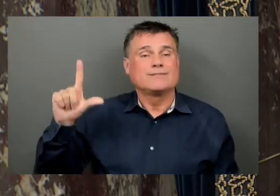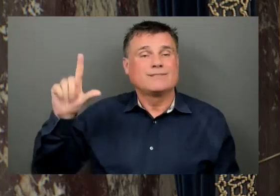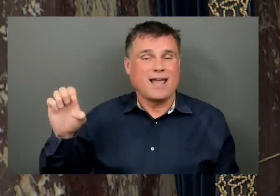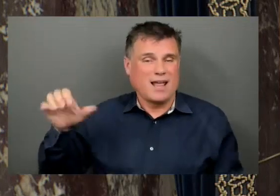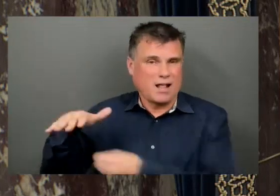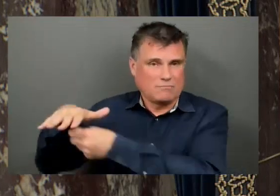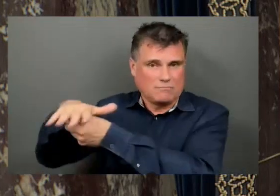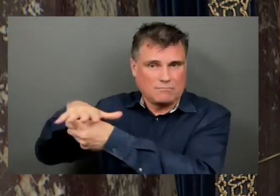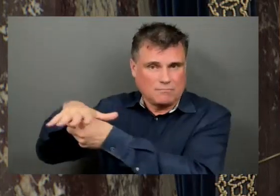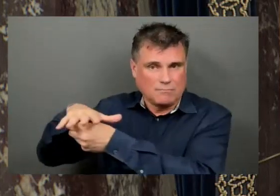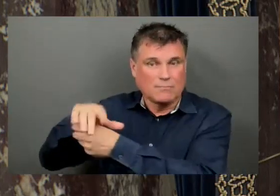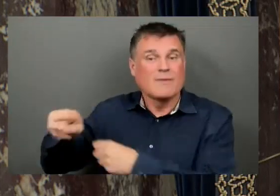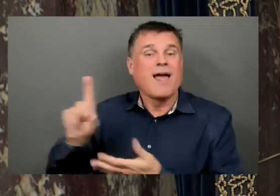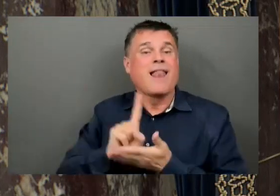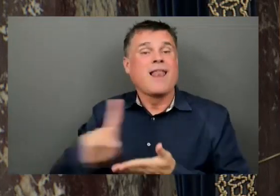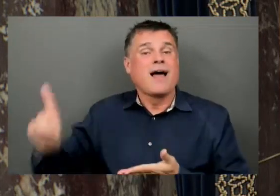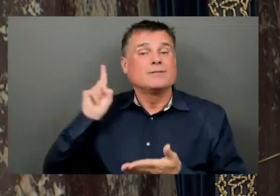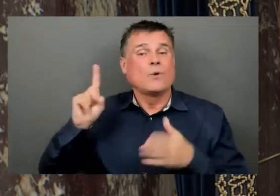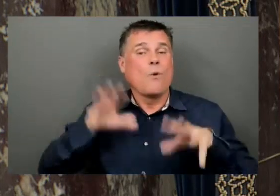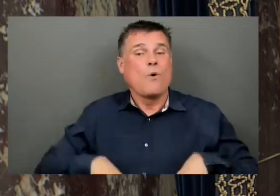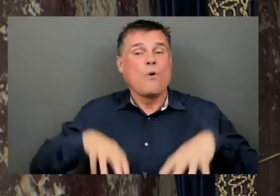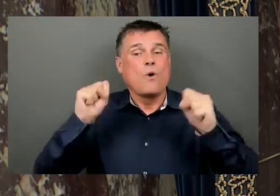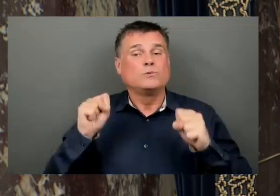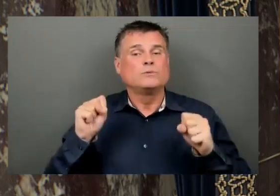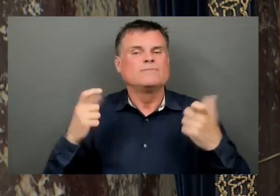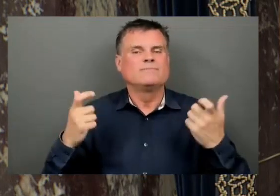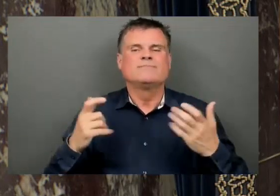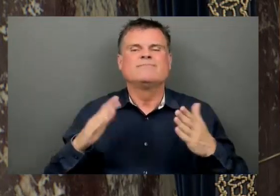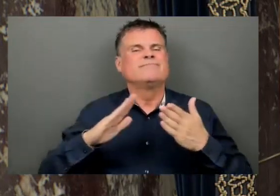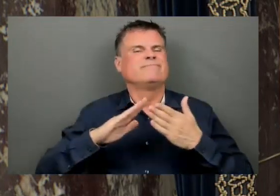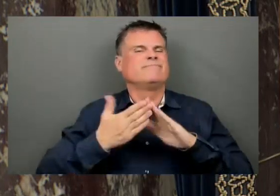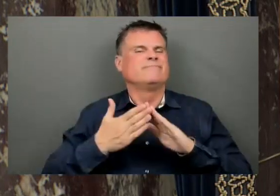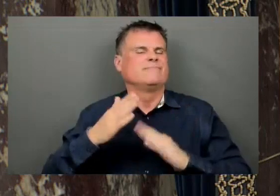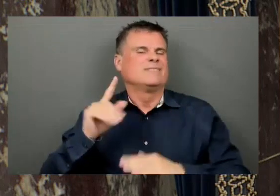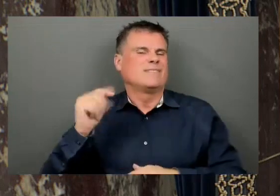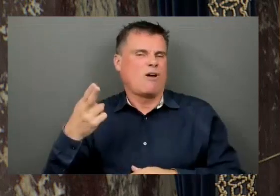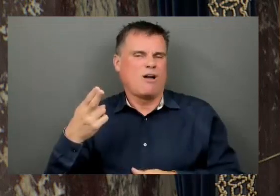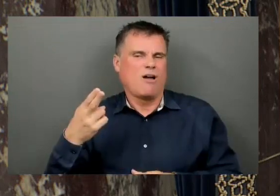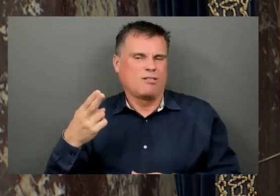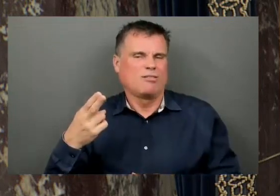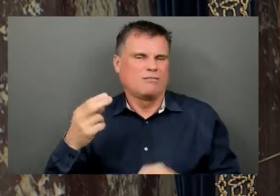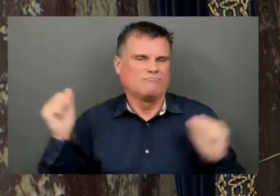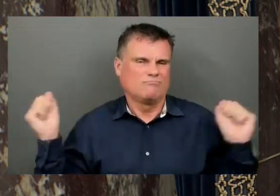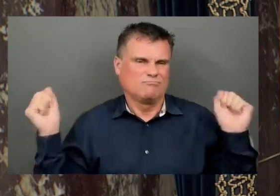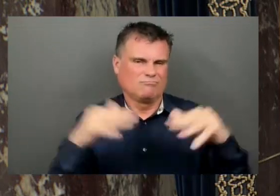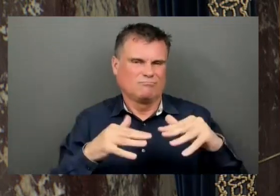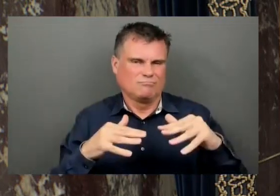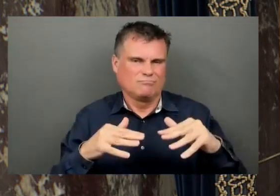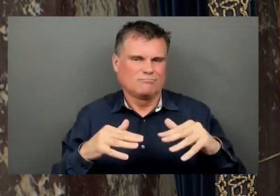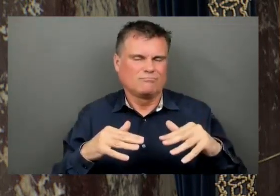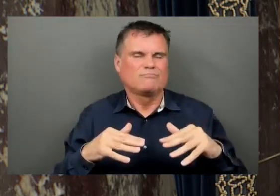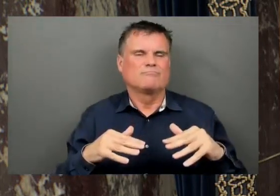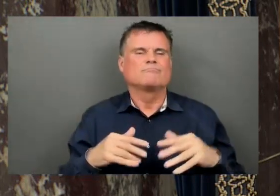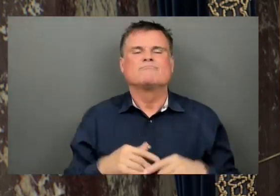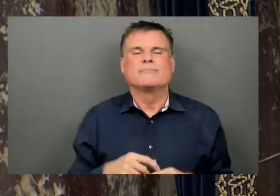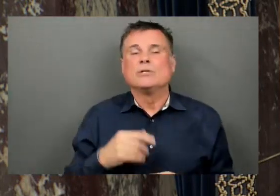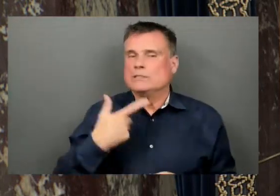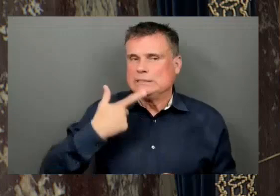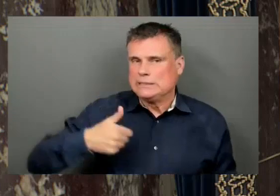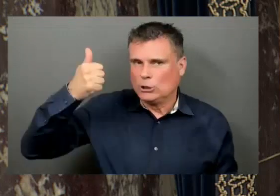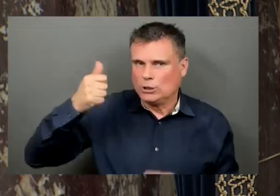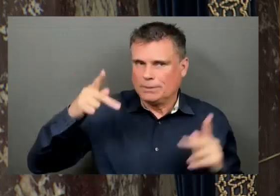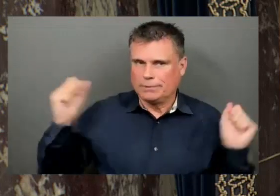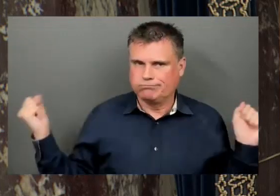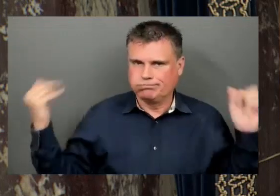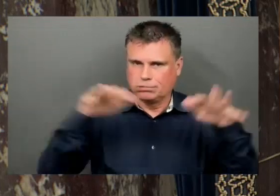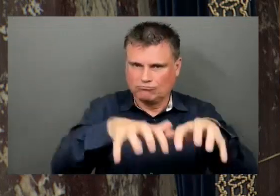their thoughts, share their ideas and ask their questions. For most of you, you are aware that in my career as a firefighter, I have a number of